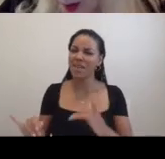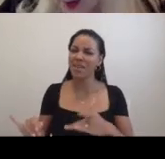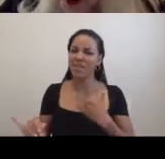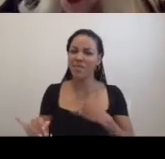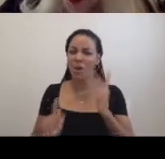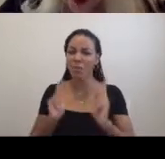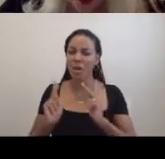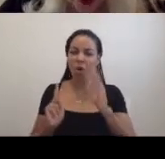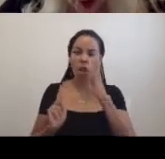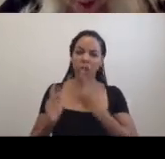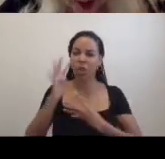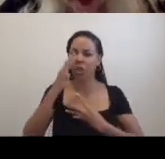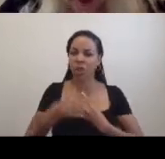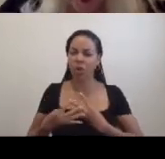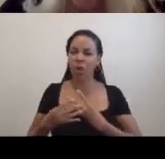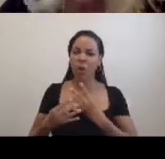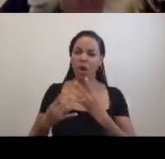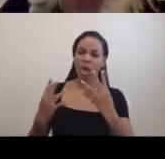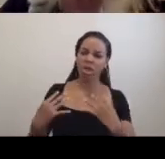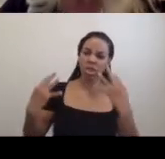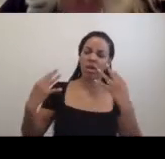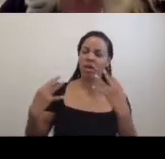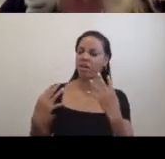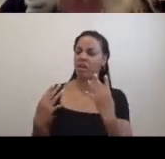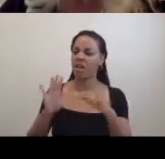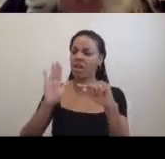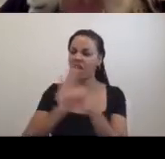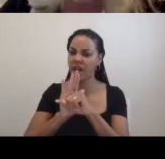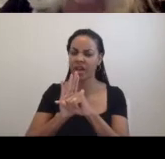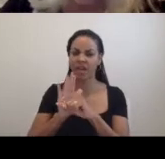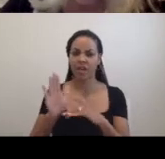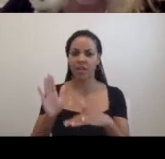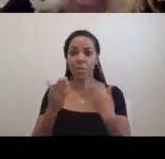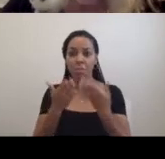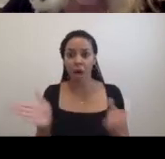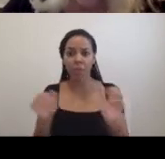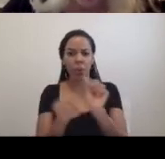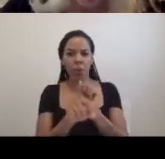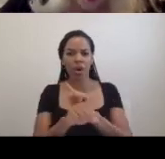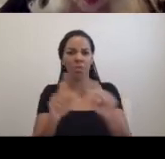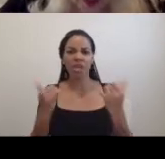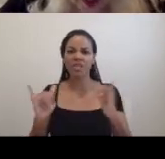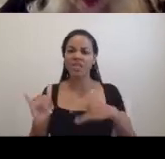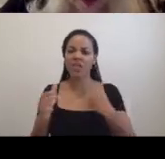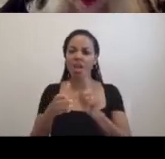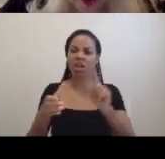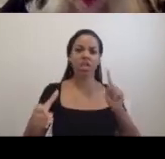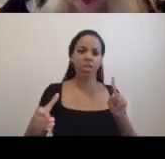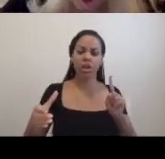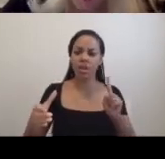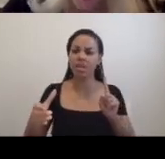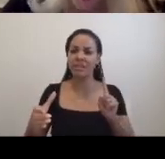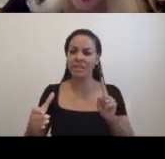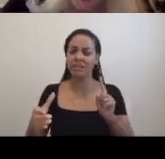unhonored, so public, yet so outside the culture. Three, the mid